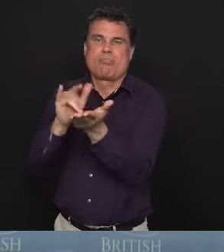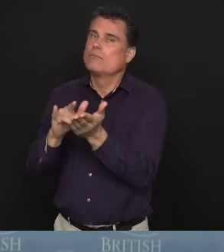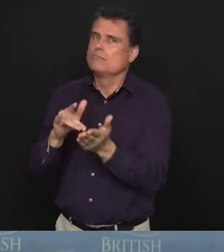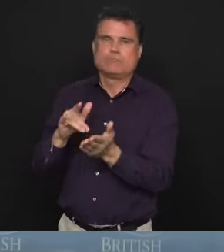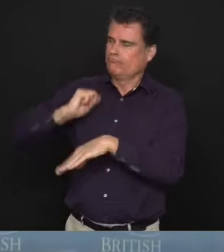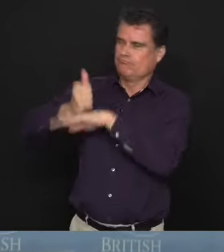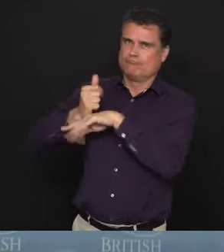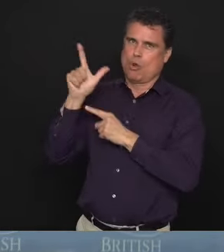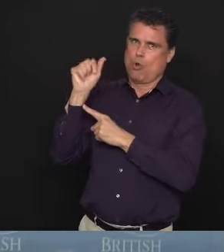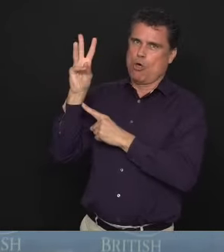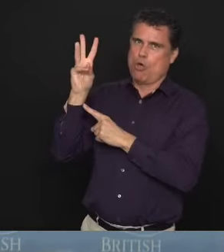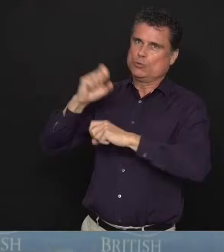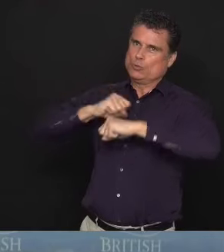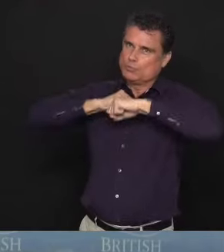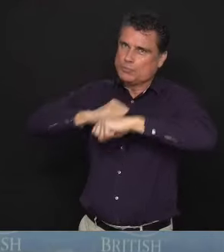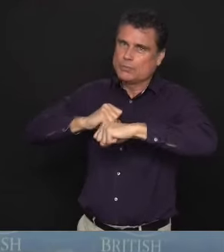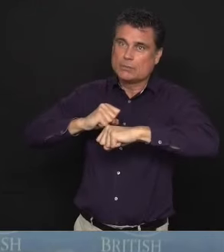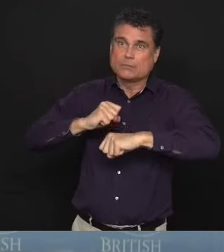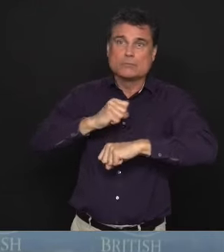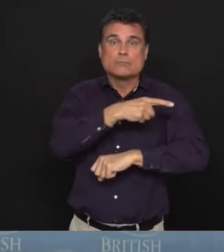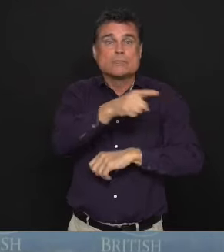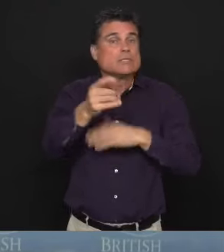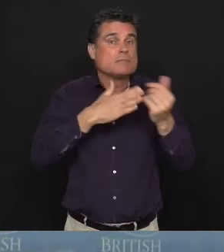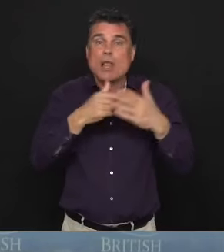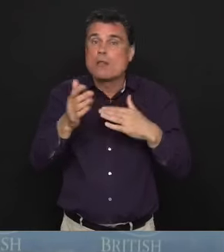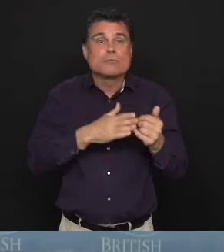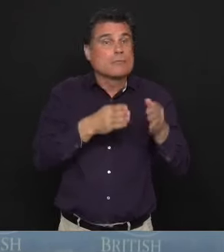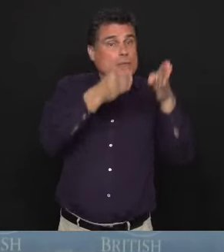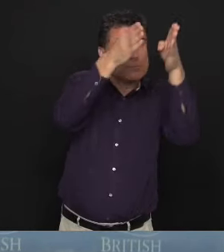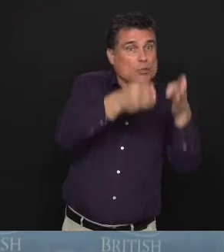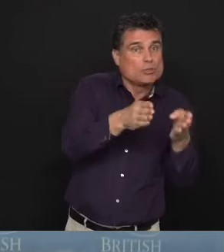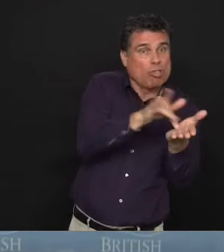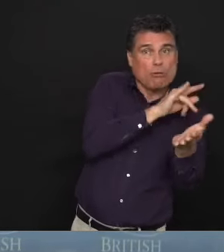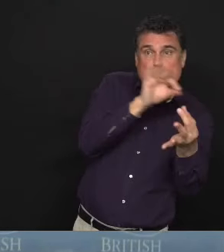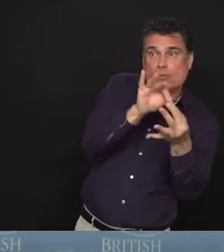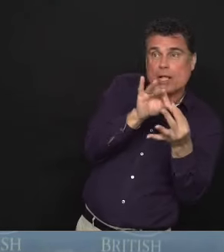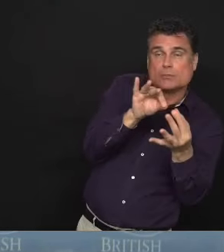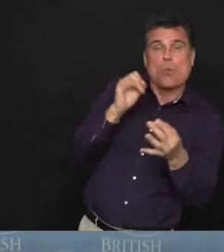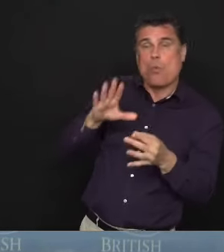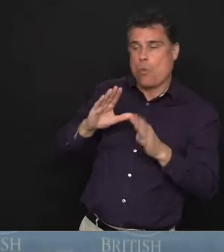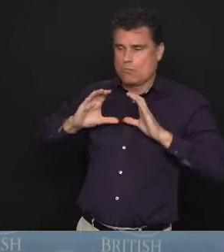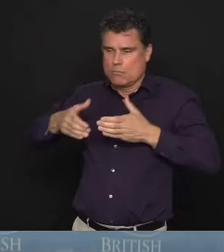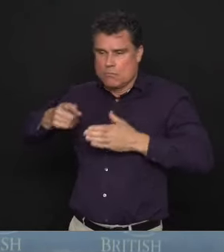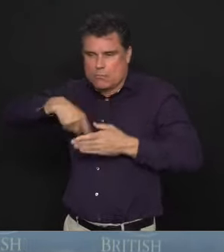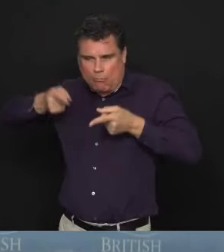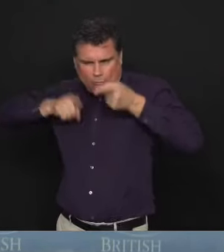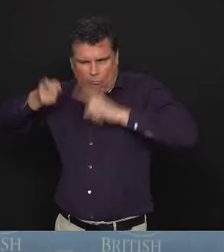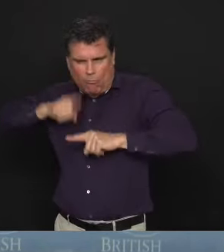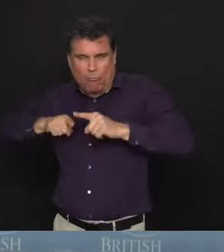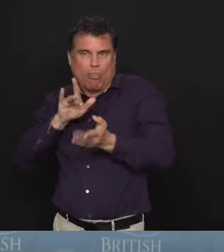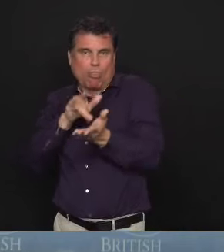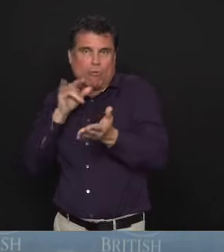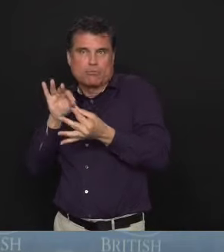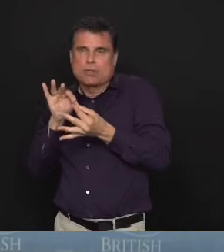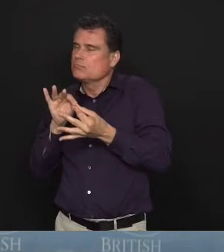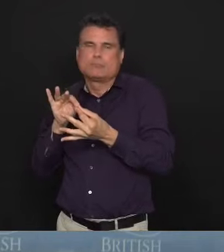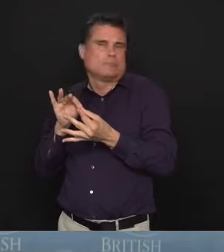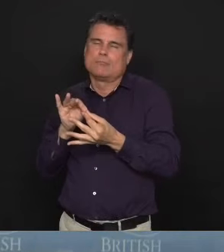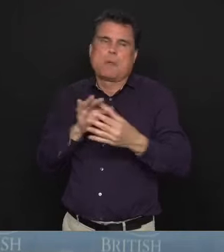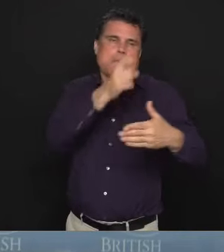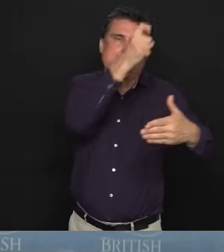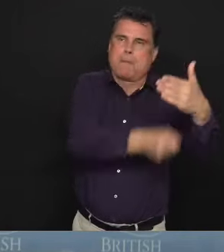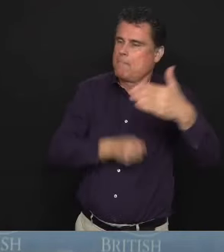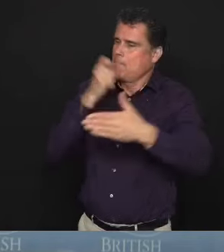or individuals trying to take advantage of something. These measures are intended to deal with the full range of whoever